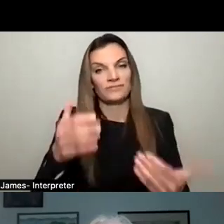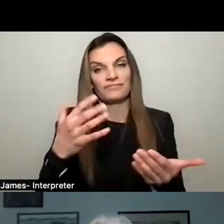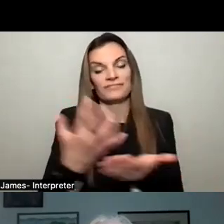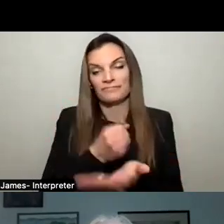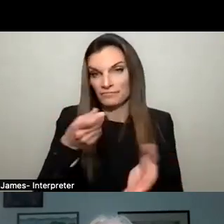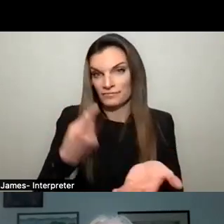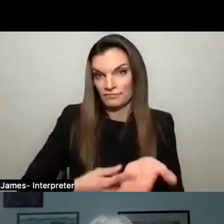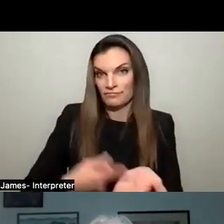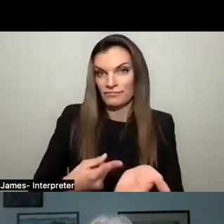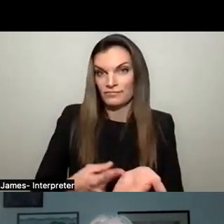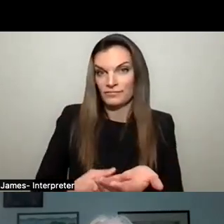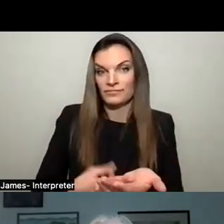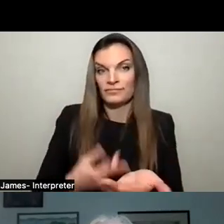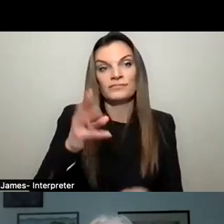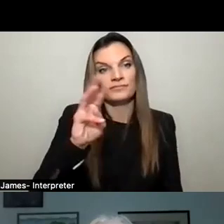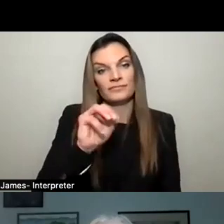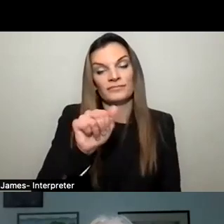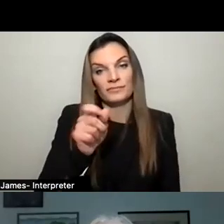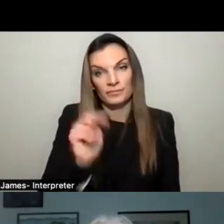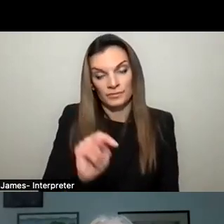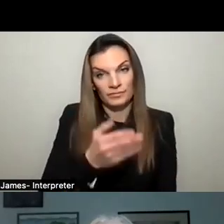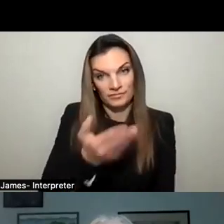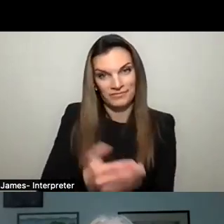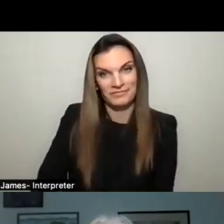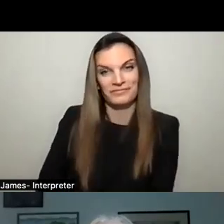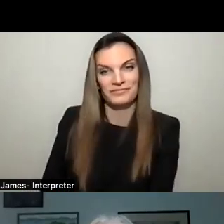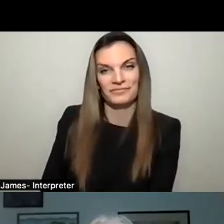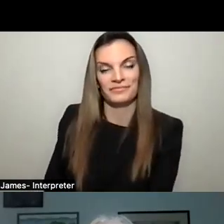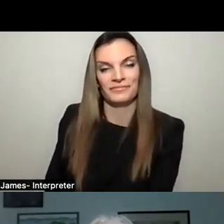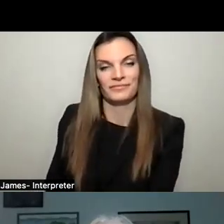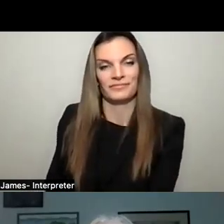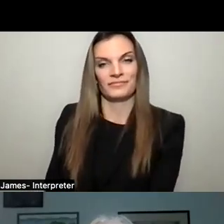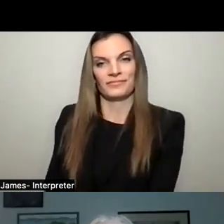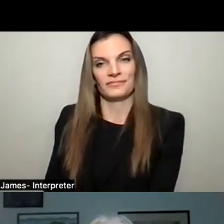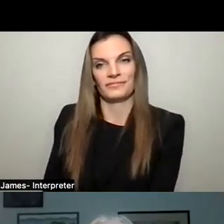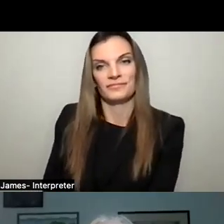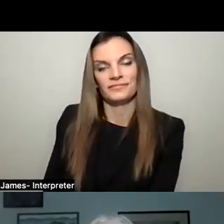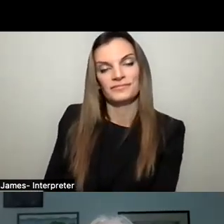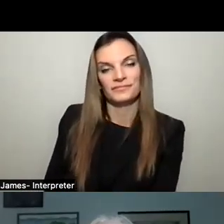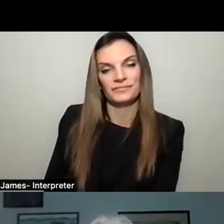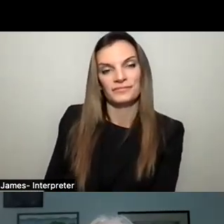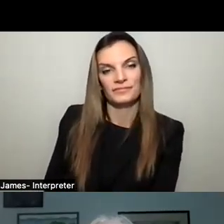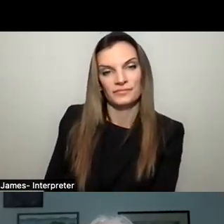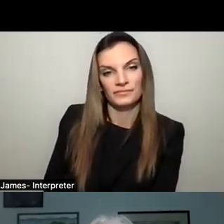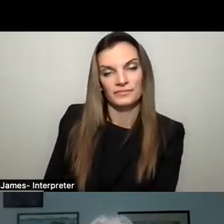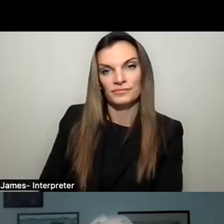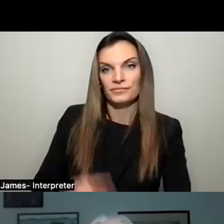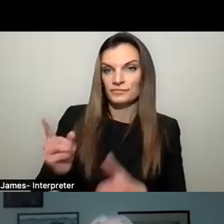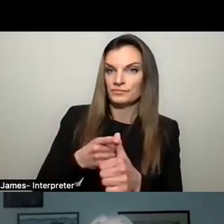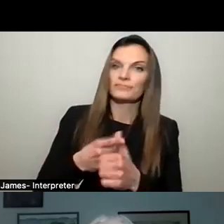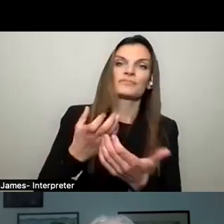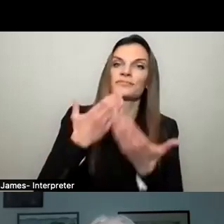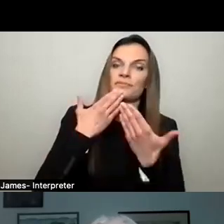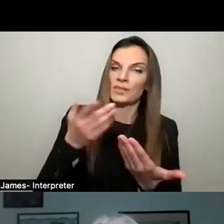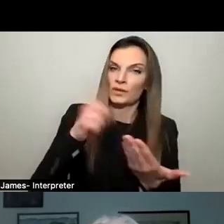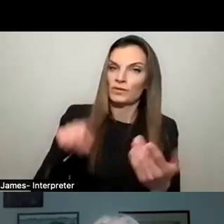and, uh, Martin, you can go ahead first, please. Thank you. First, thank you to everyone who took the time